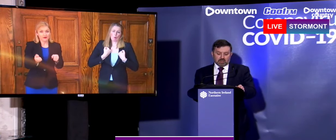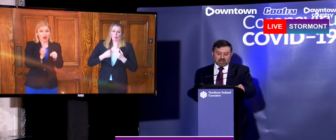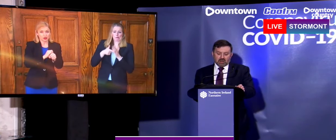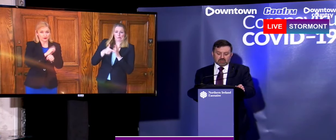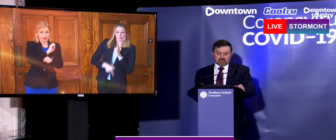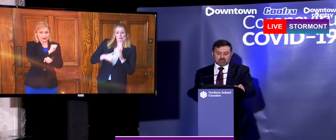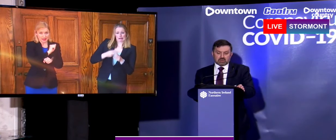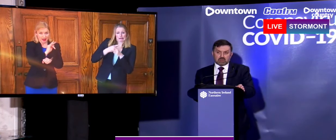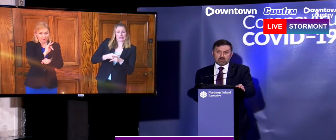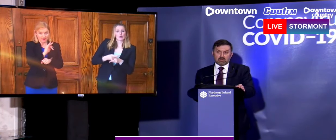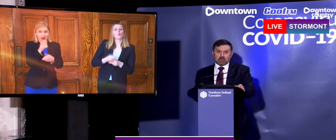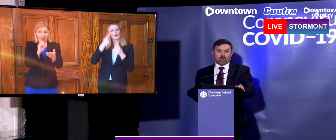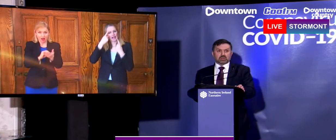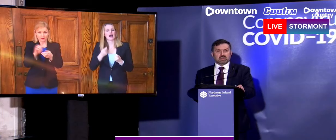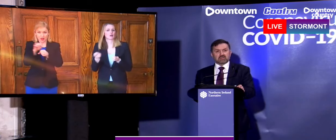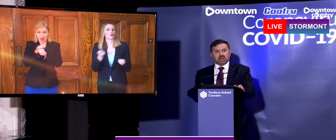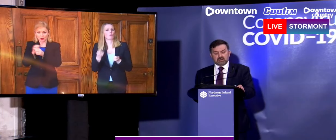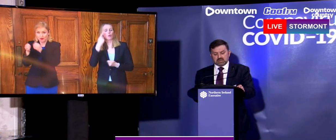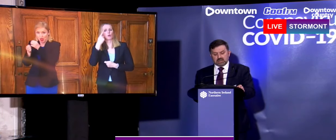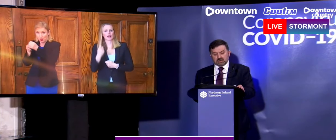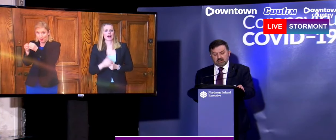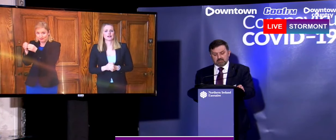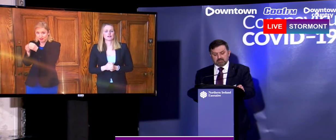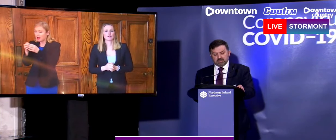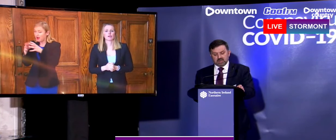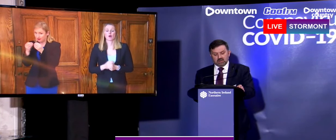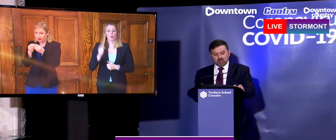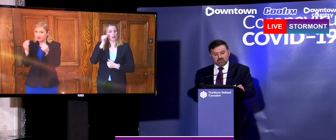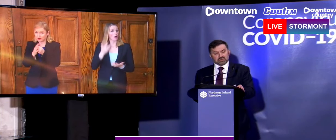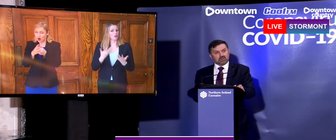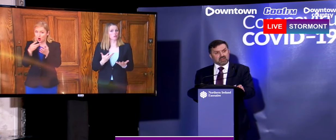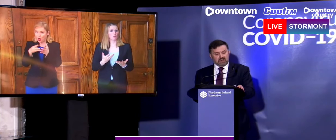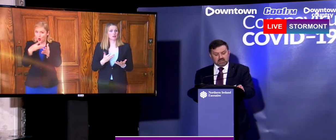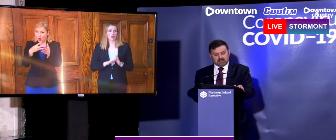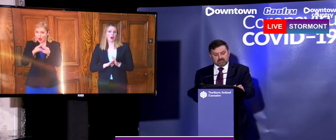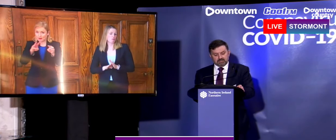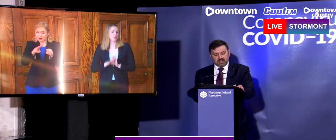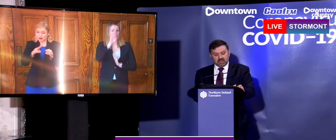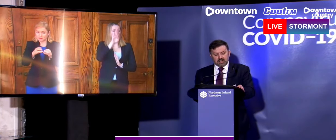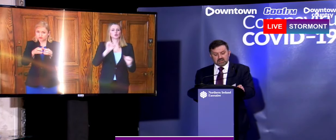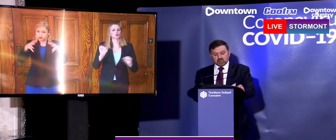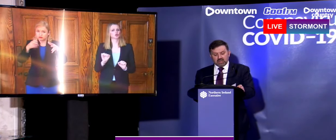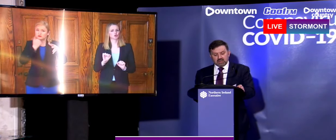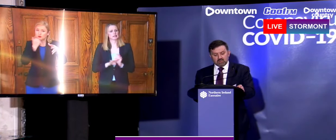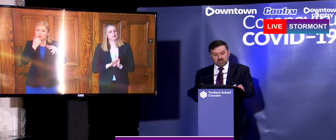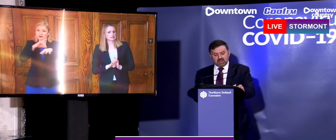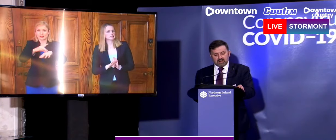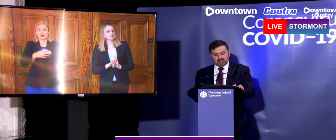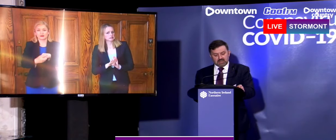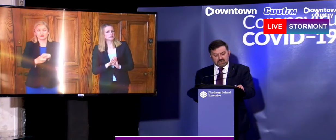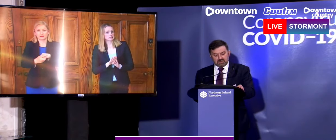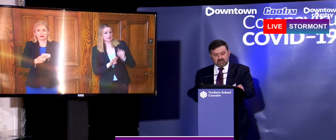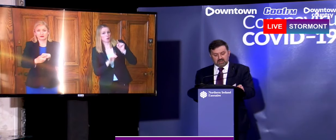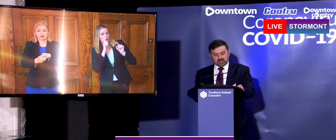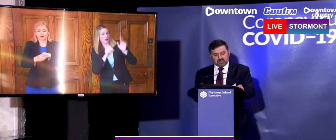But because the worst of this virus is yet to come we must remain vigilant. That is why we